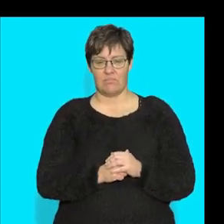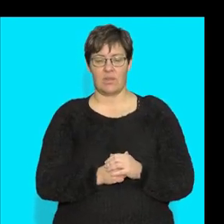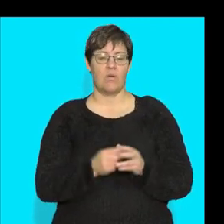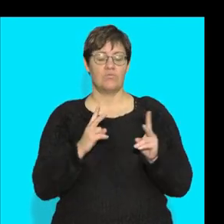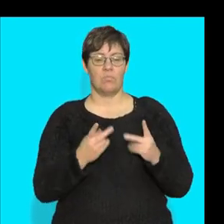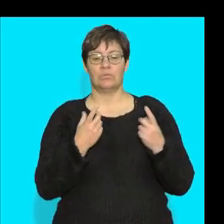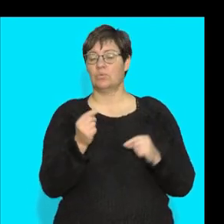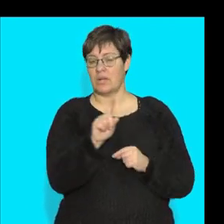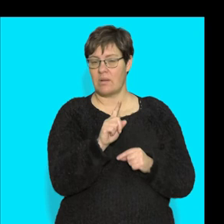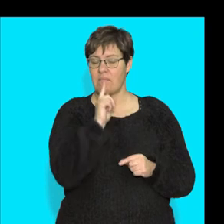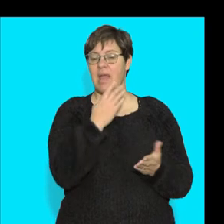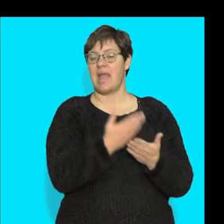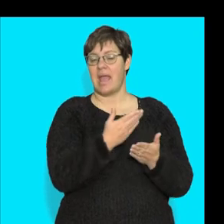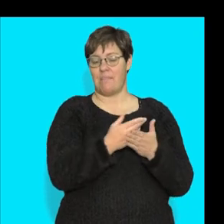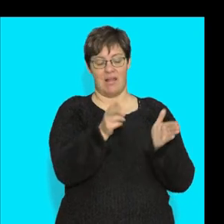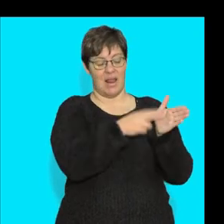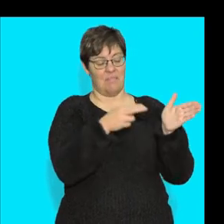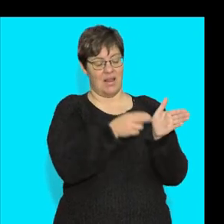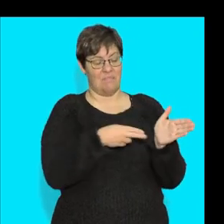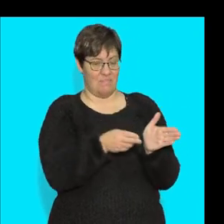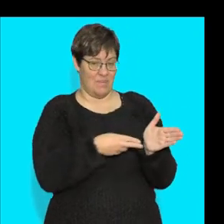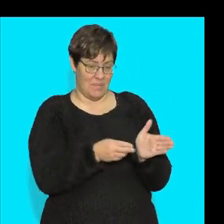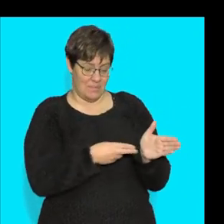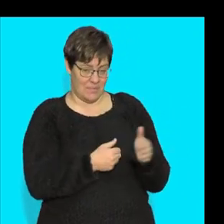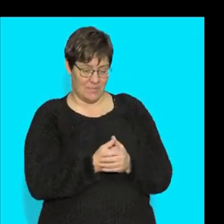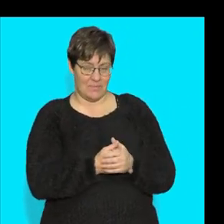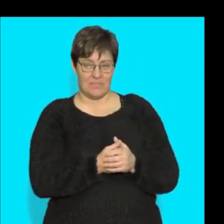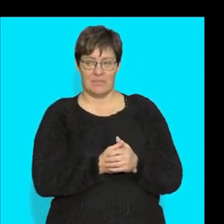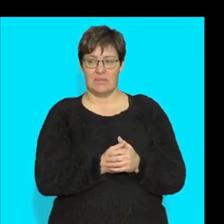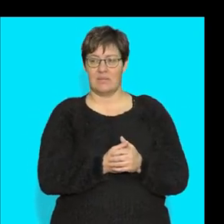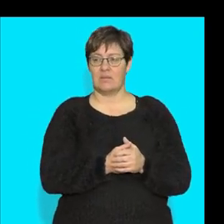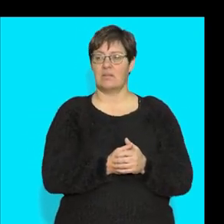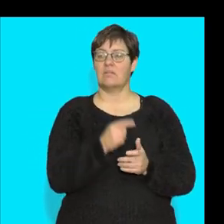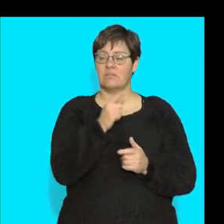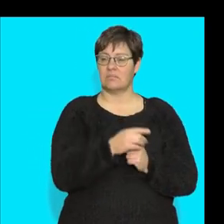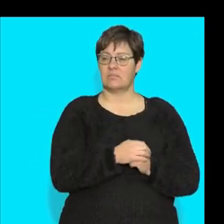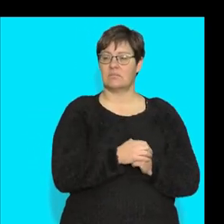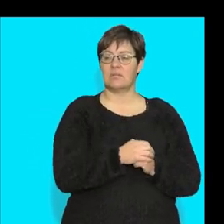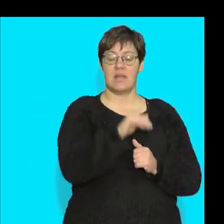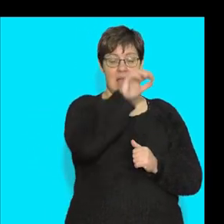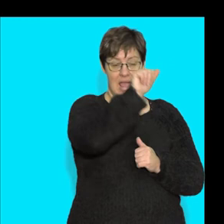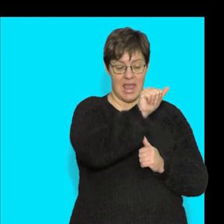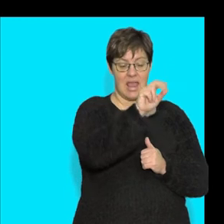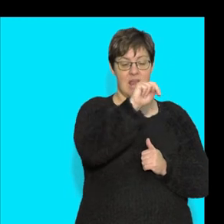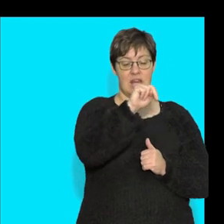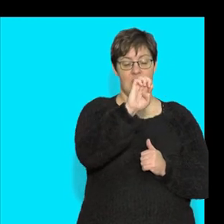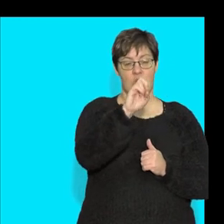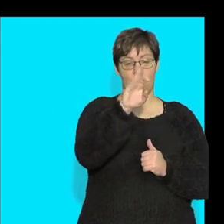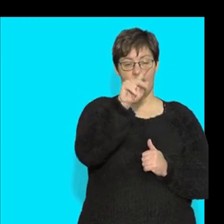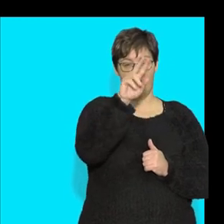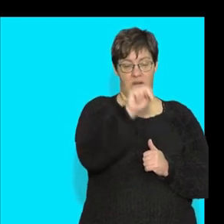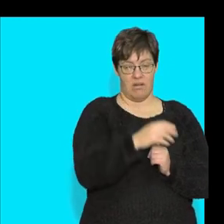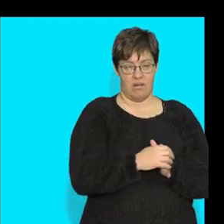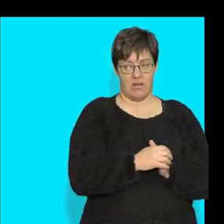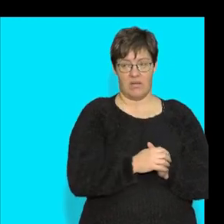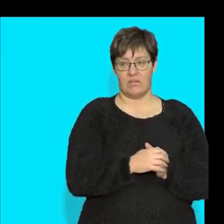to be able to do is to label the structure so number one is a neuron number a is a neuron number one